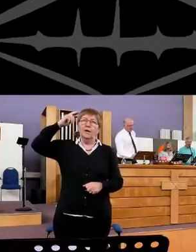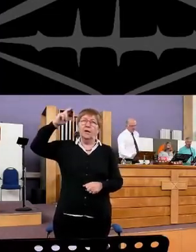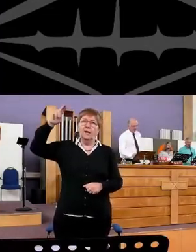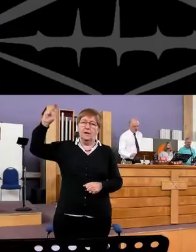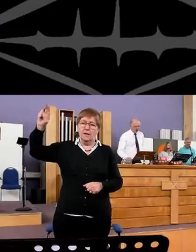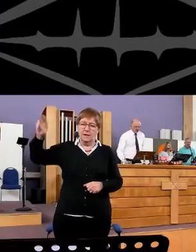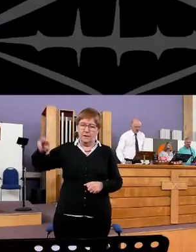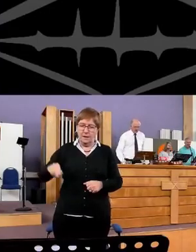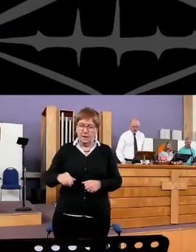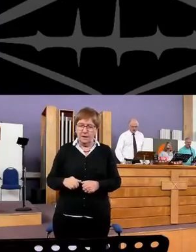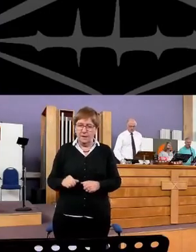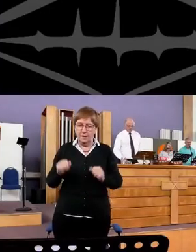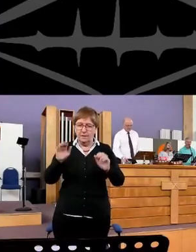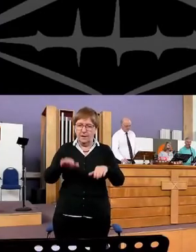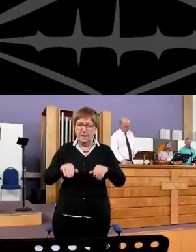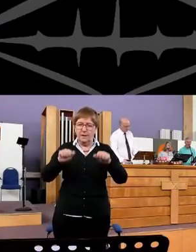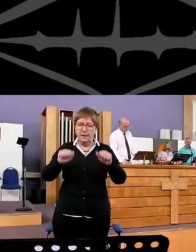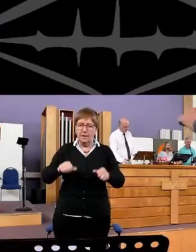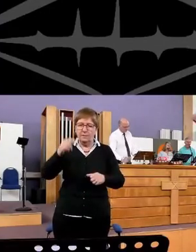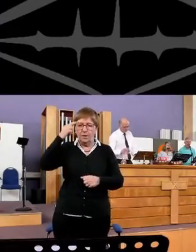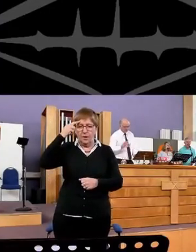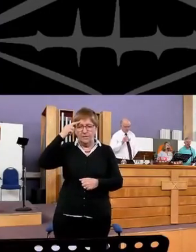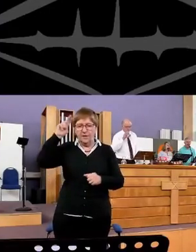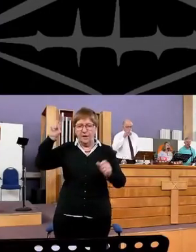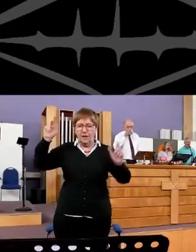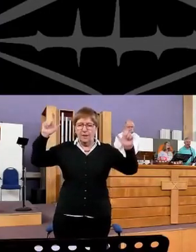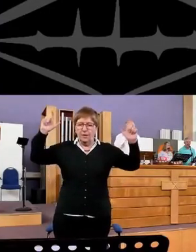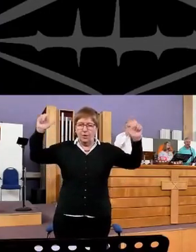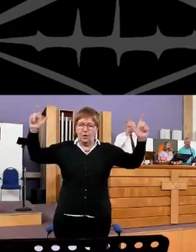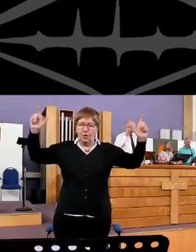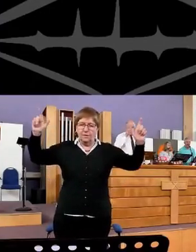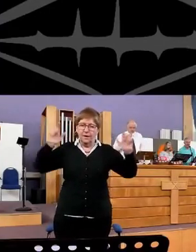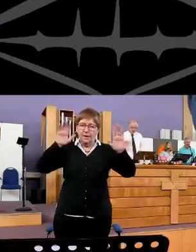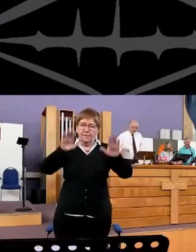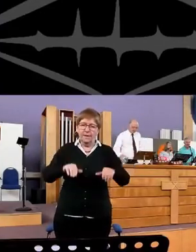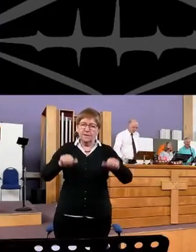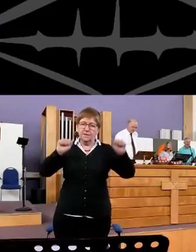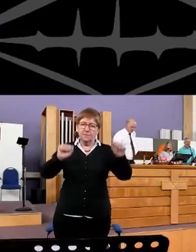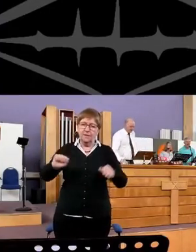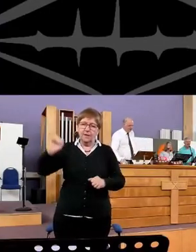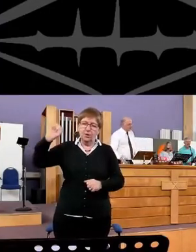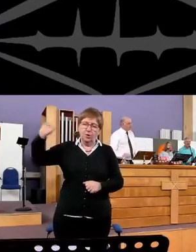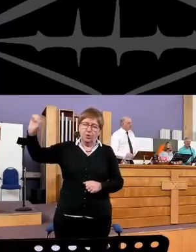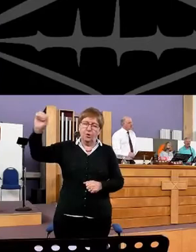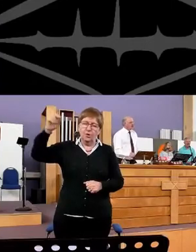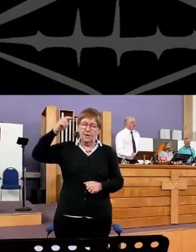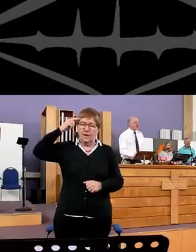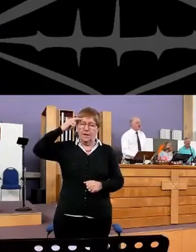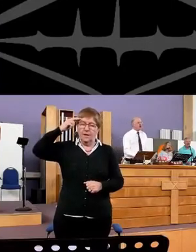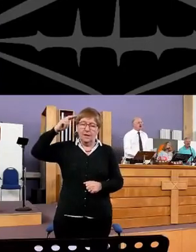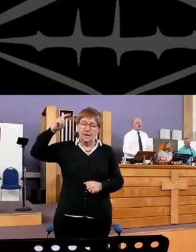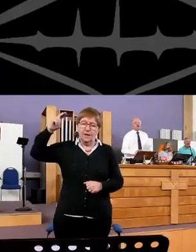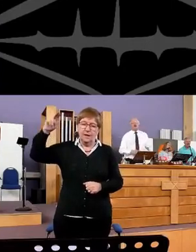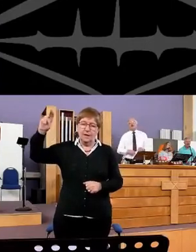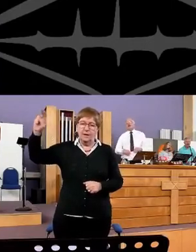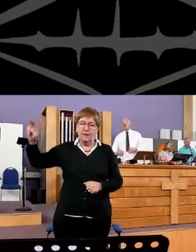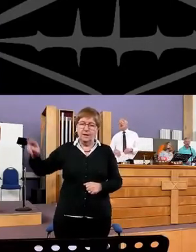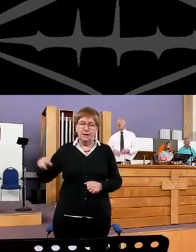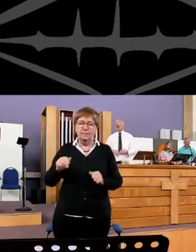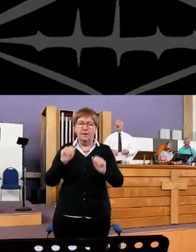Blessed be the name of the Lord Blessed be your name Blessed